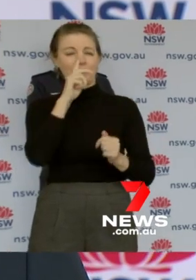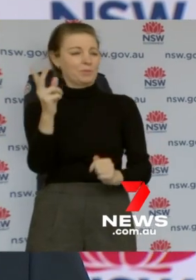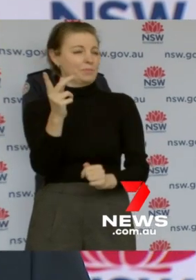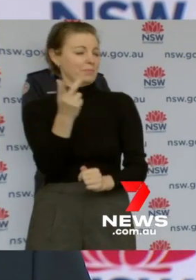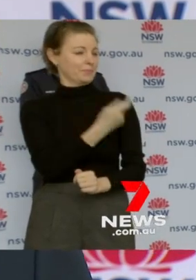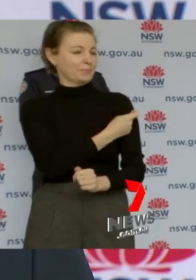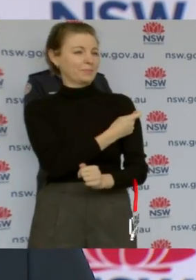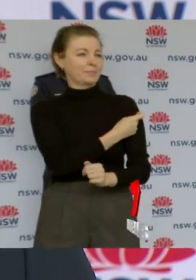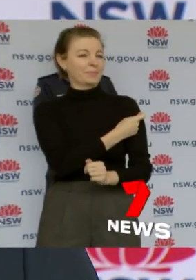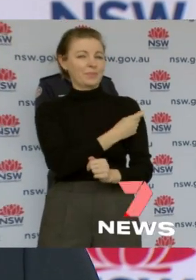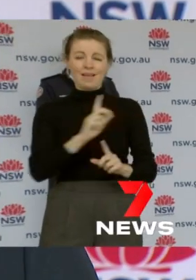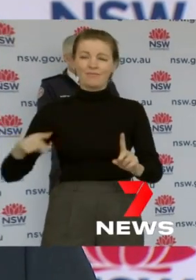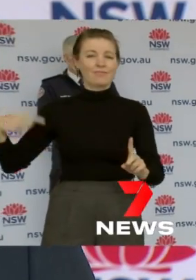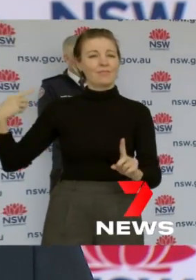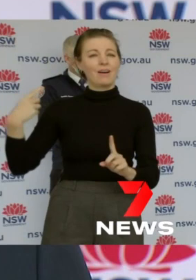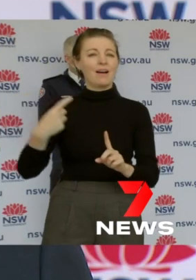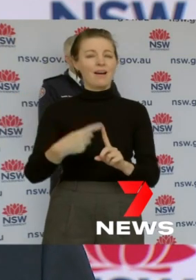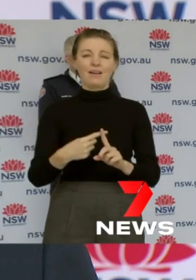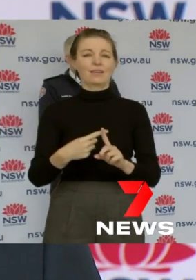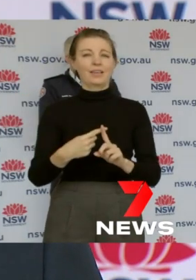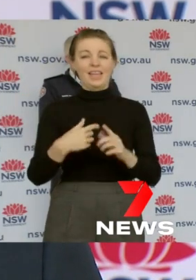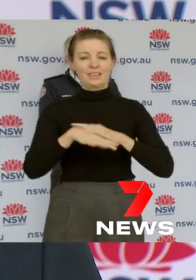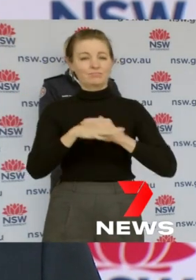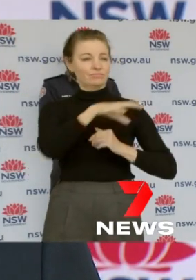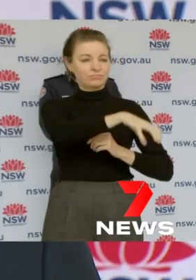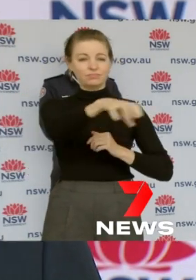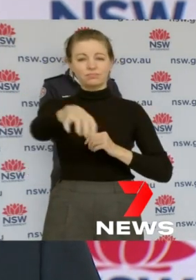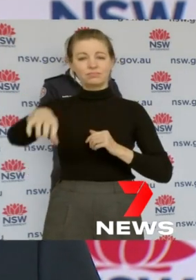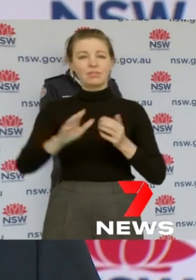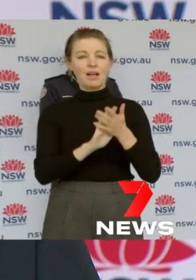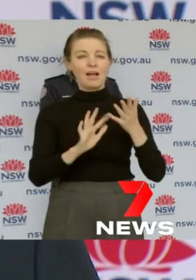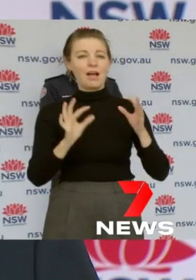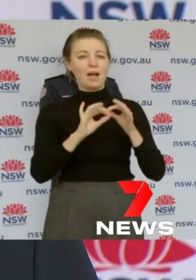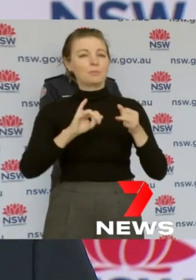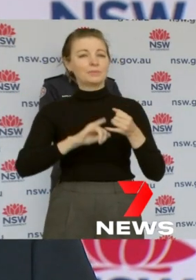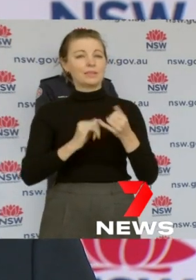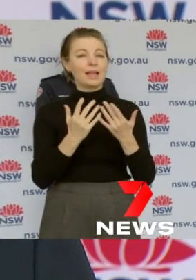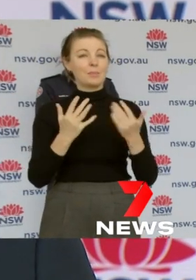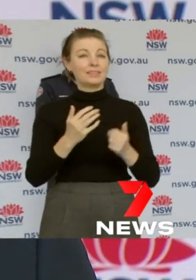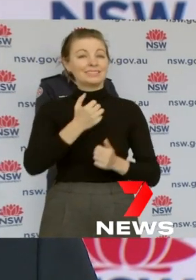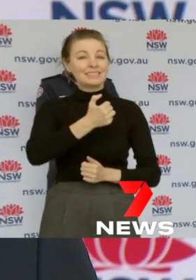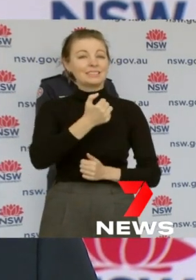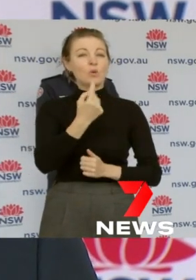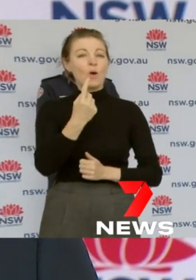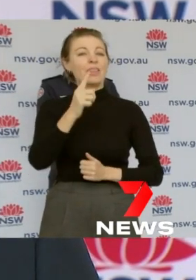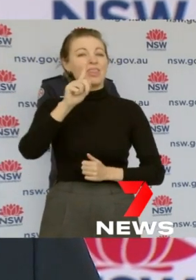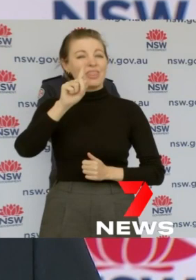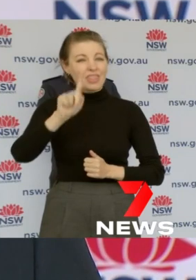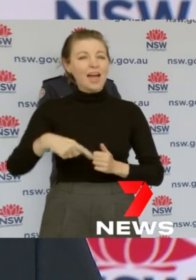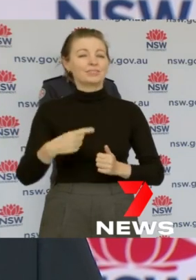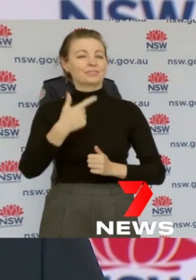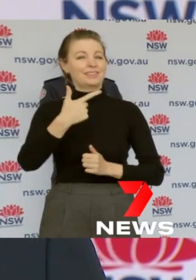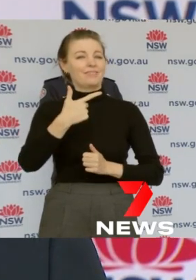Wales state vaccination hubs than we've ever had. 61,778 people came